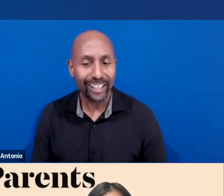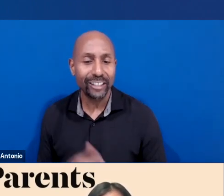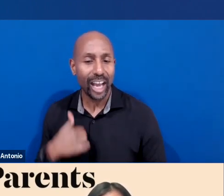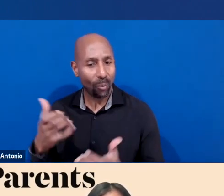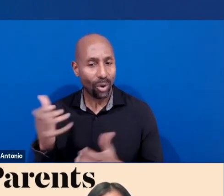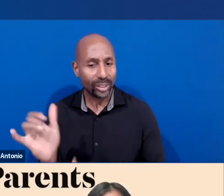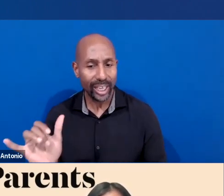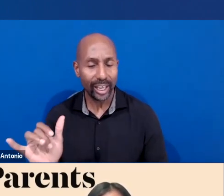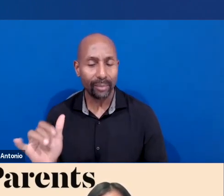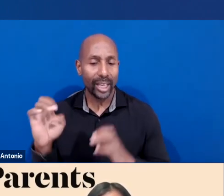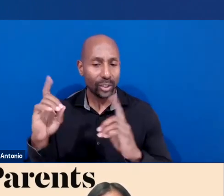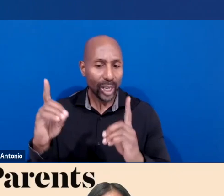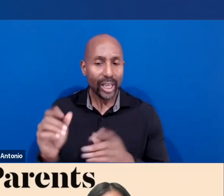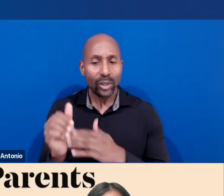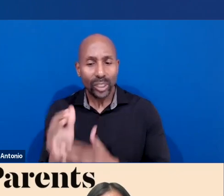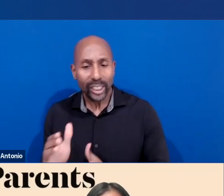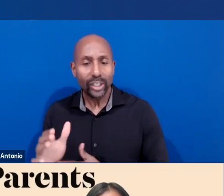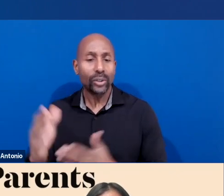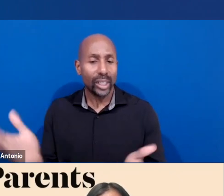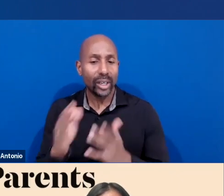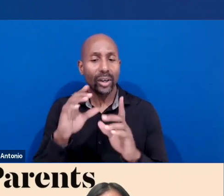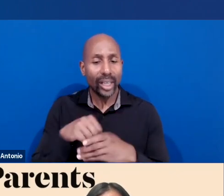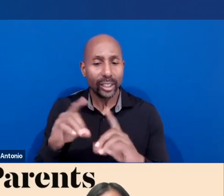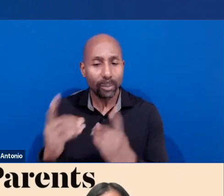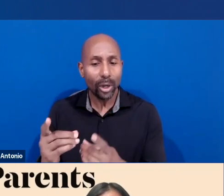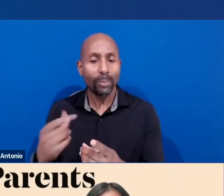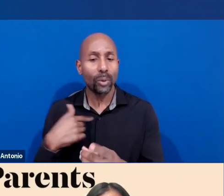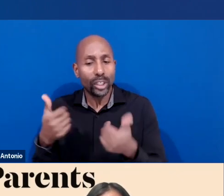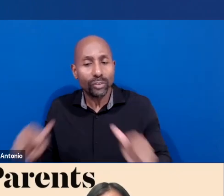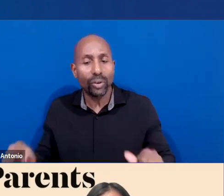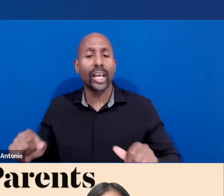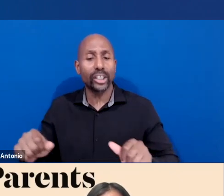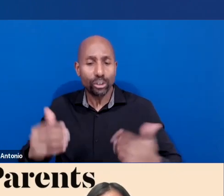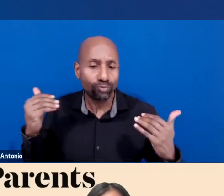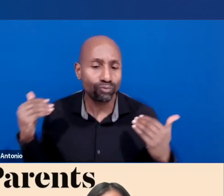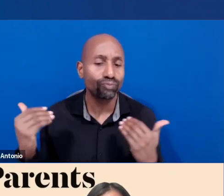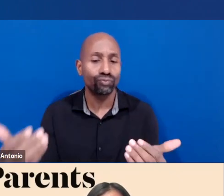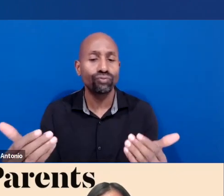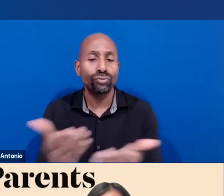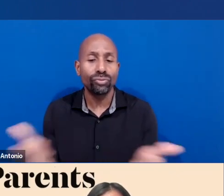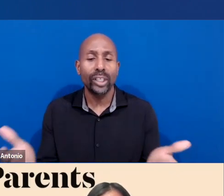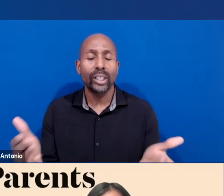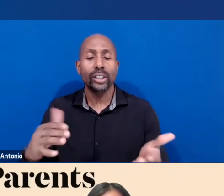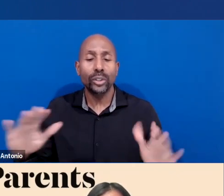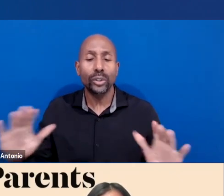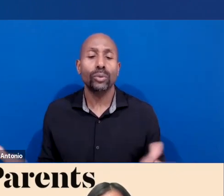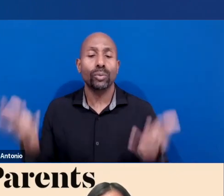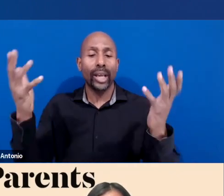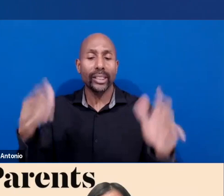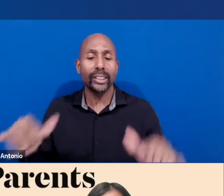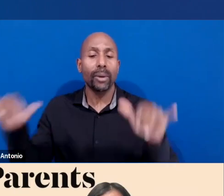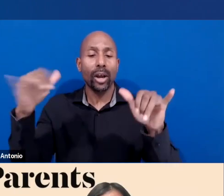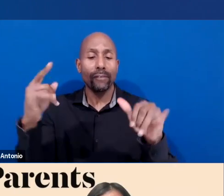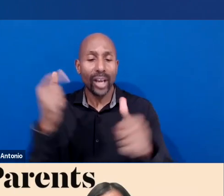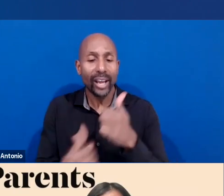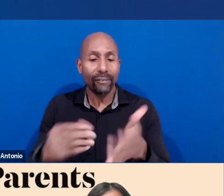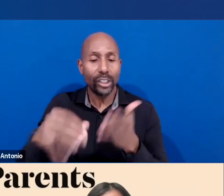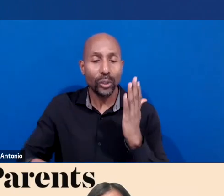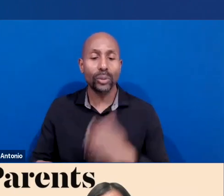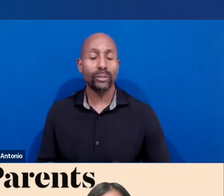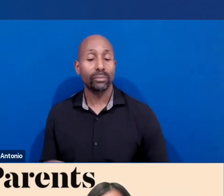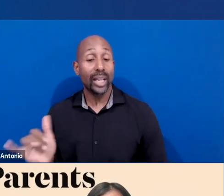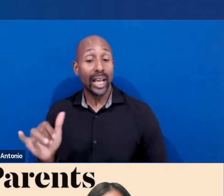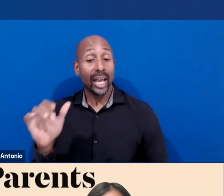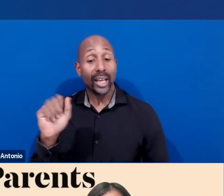I've seen firsthand what it means to have a productive, strong relationship with my school when it comes to building a thriving